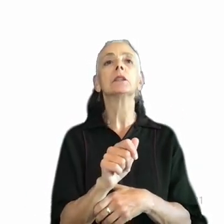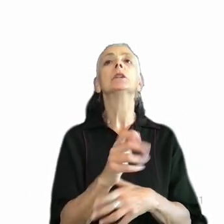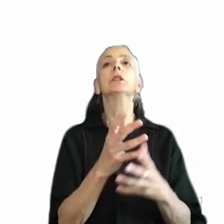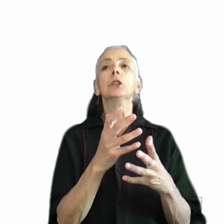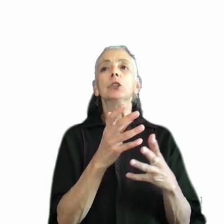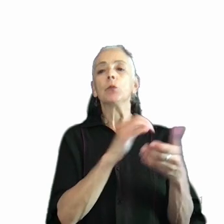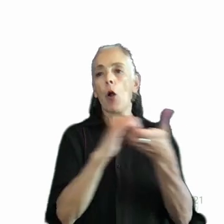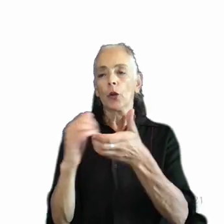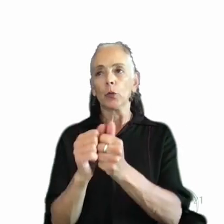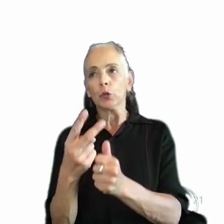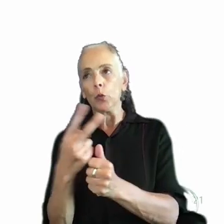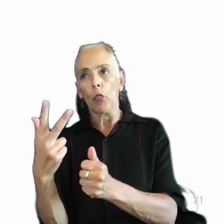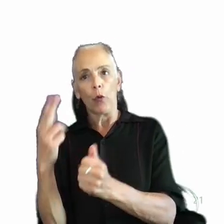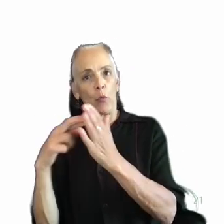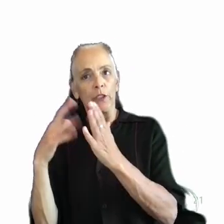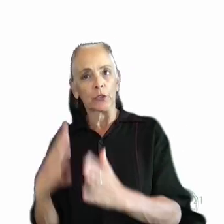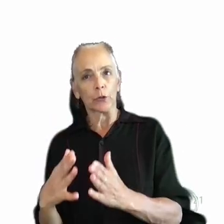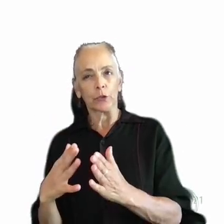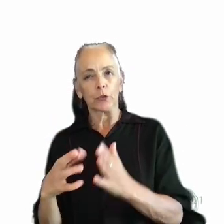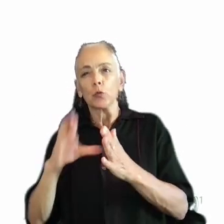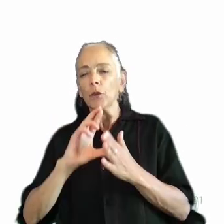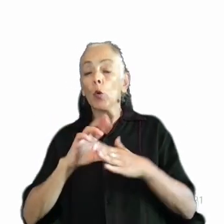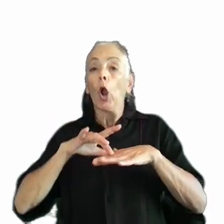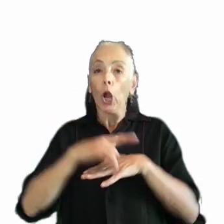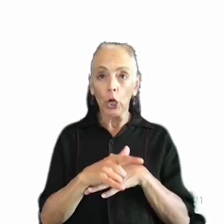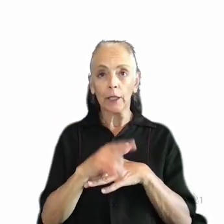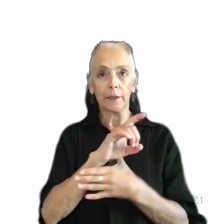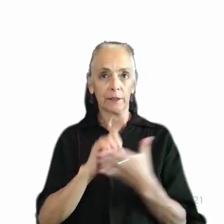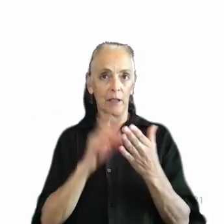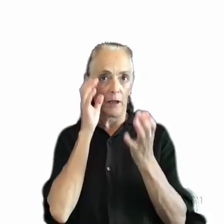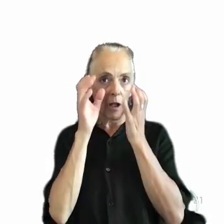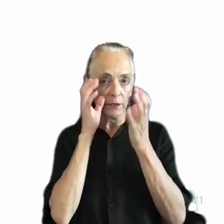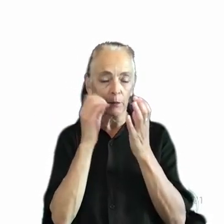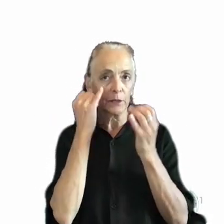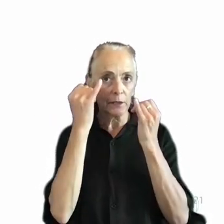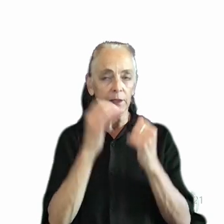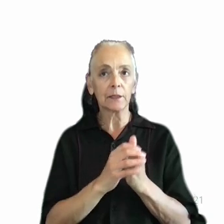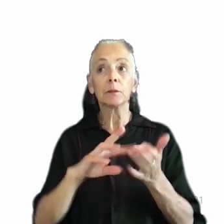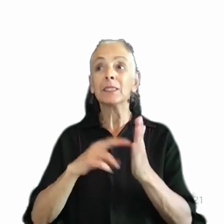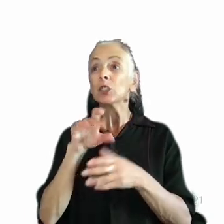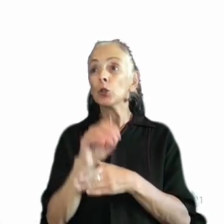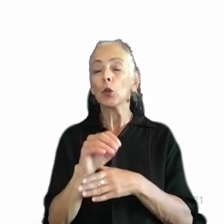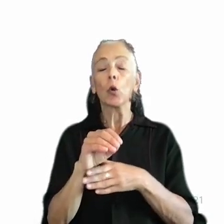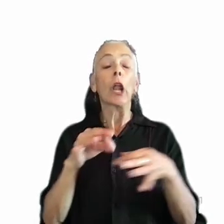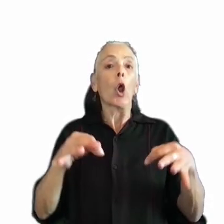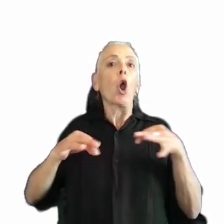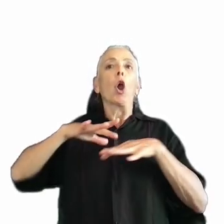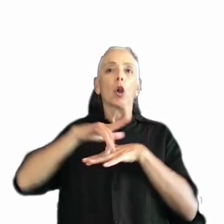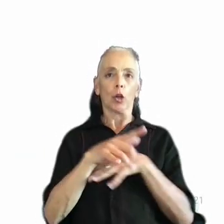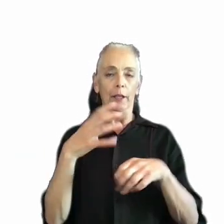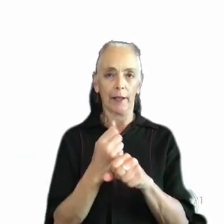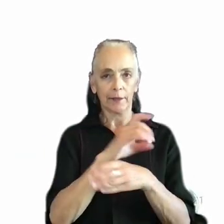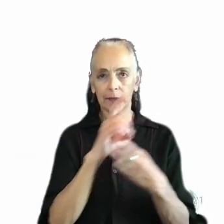to review early design concepts and ideas. In this way, the studio is able to get very early design feedback, like